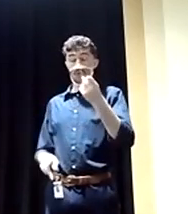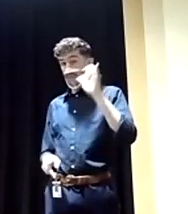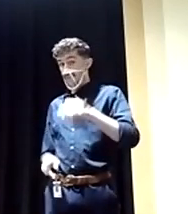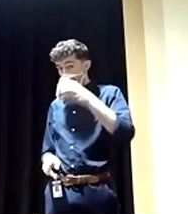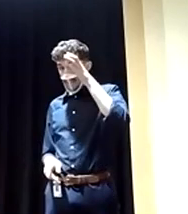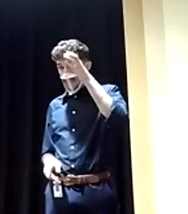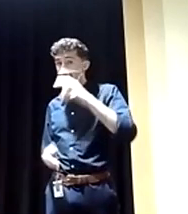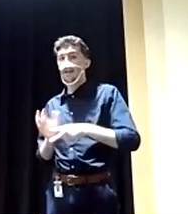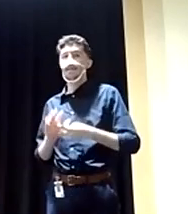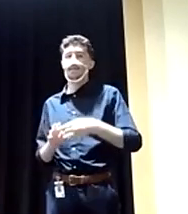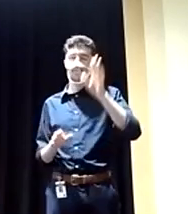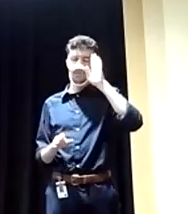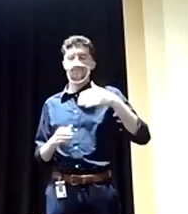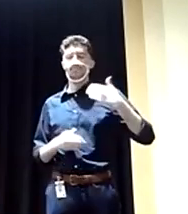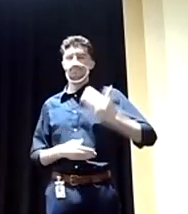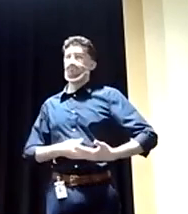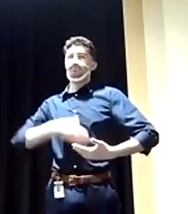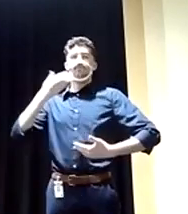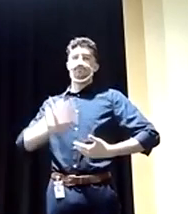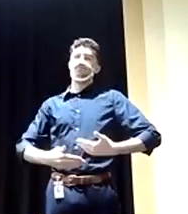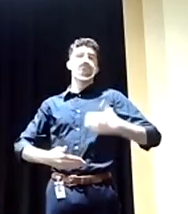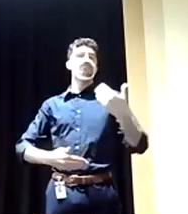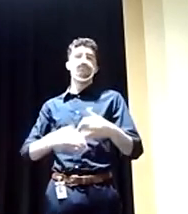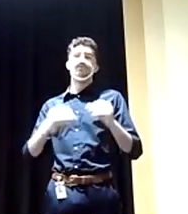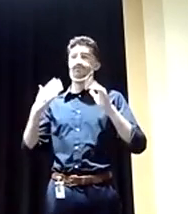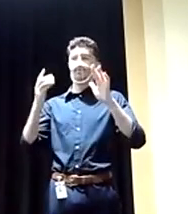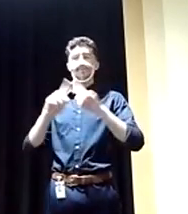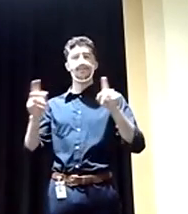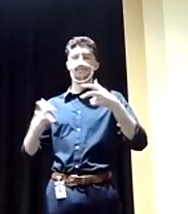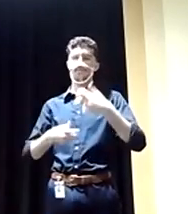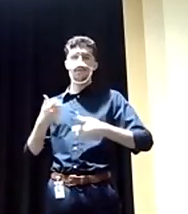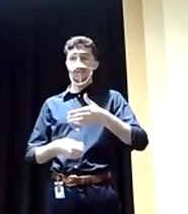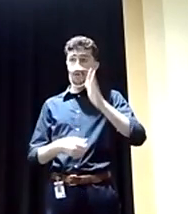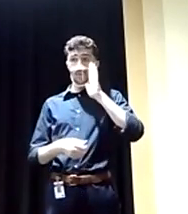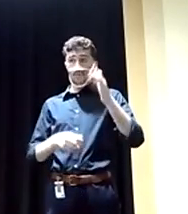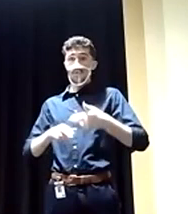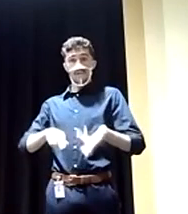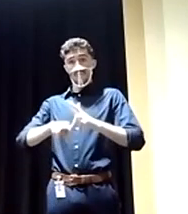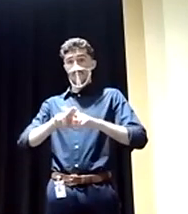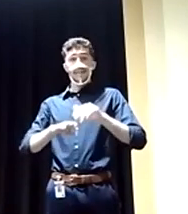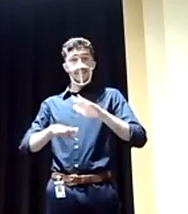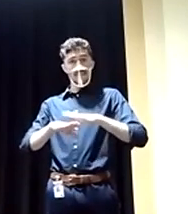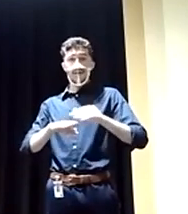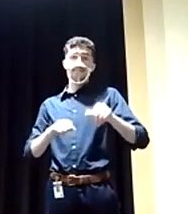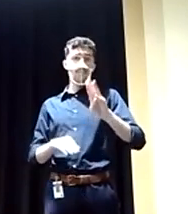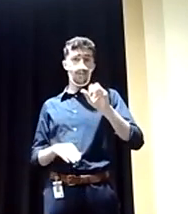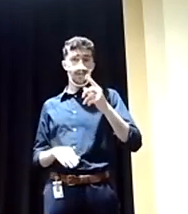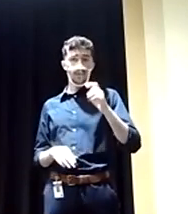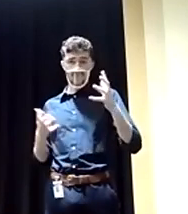we would have moved forward on addressing all of these things. We would have raised the minimum wage and passed the PRO Act already.